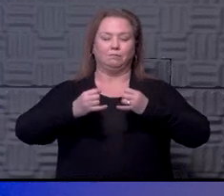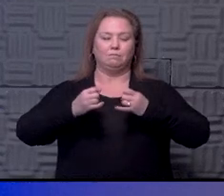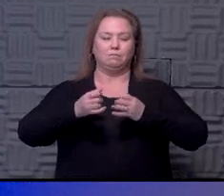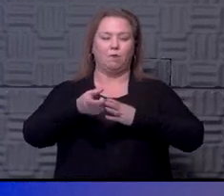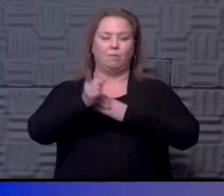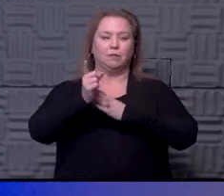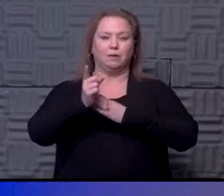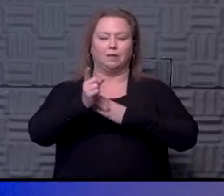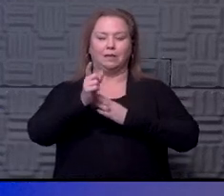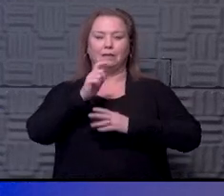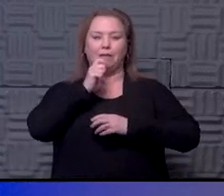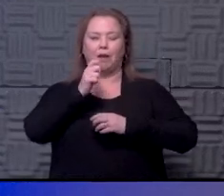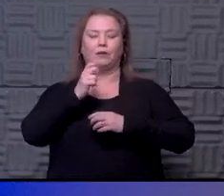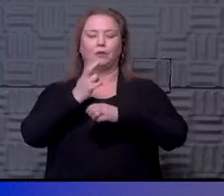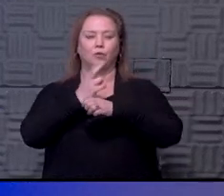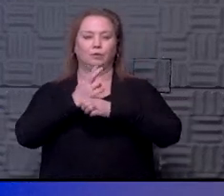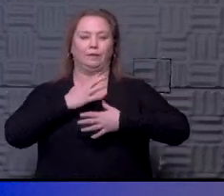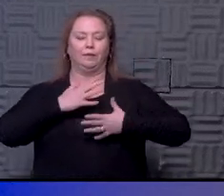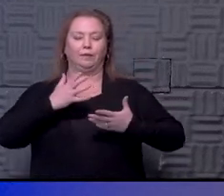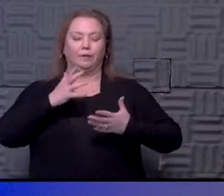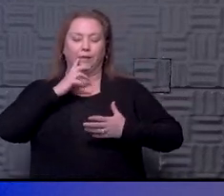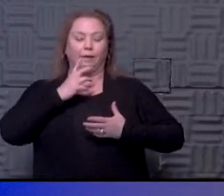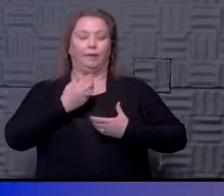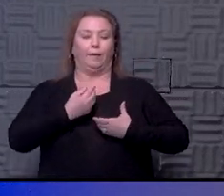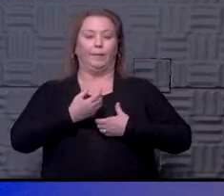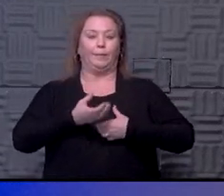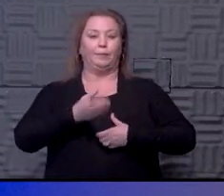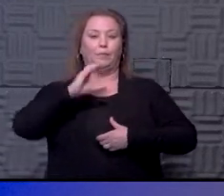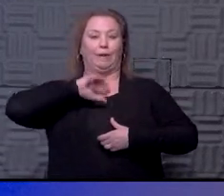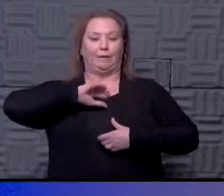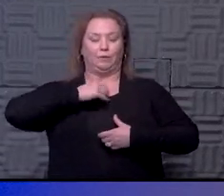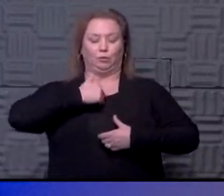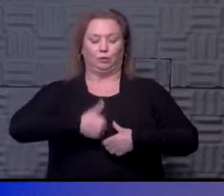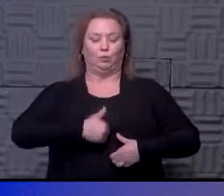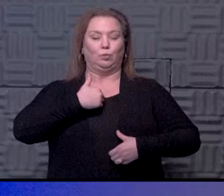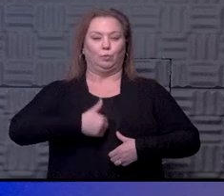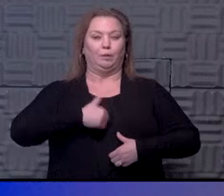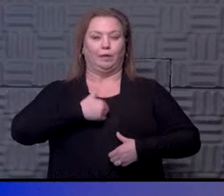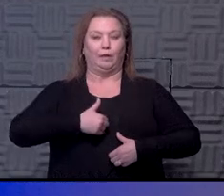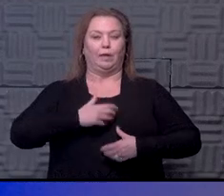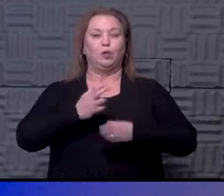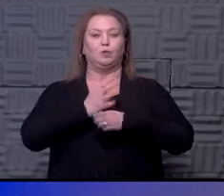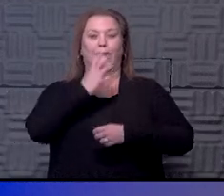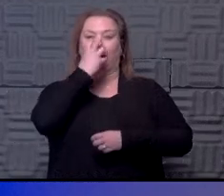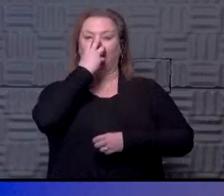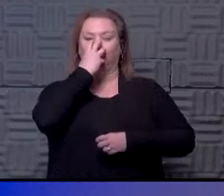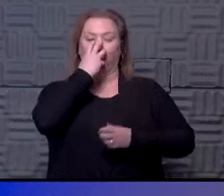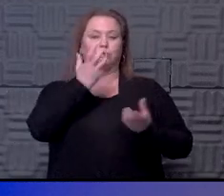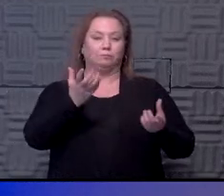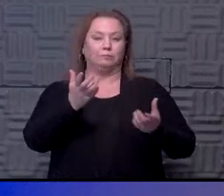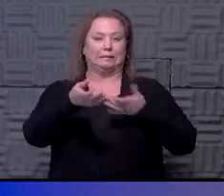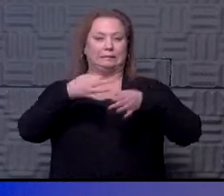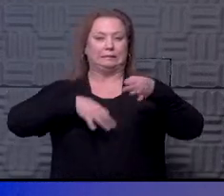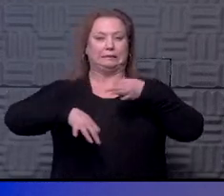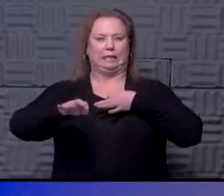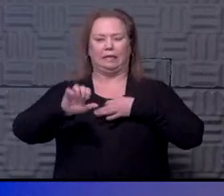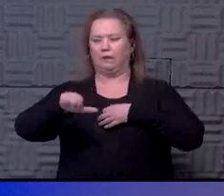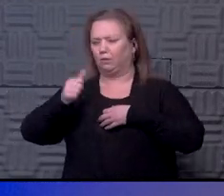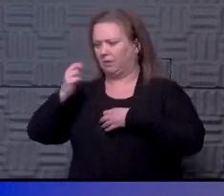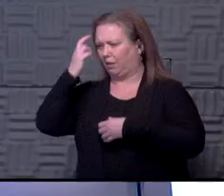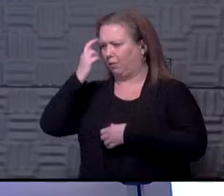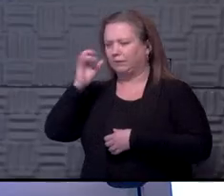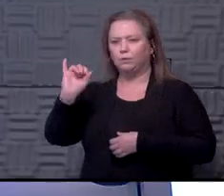just using non-invasive ventilation, which is basically high amounts of oxygen through an oxygen mask. And then you had other reasons.